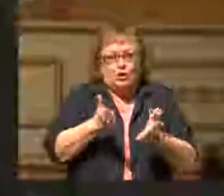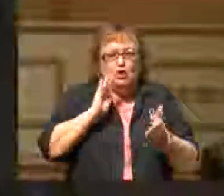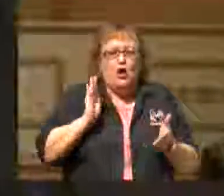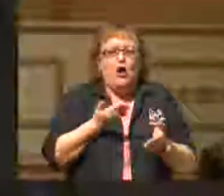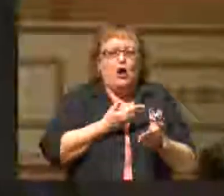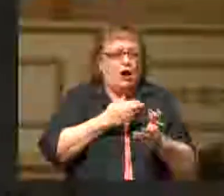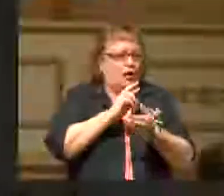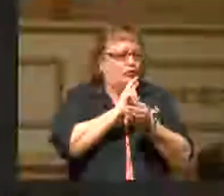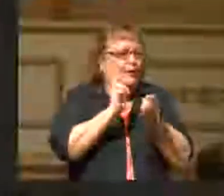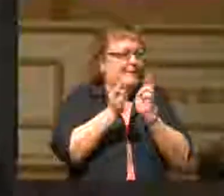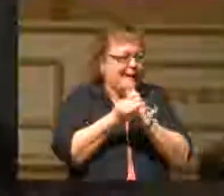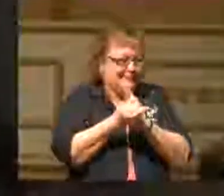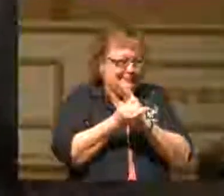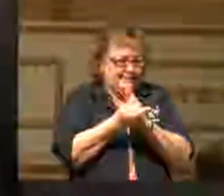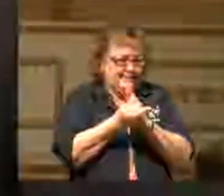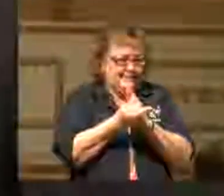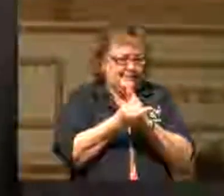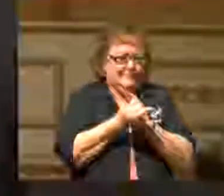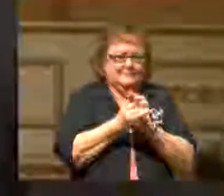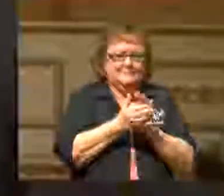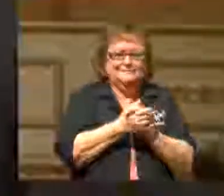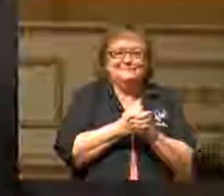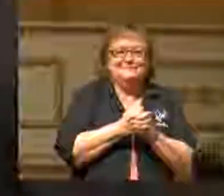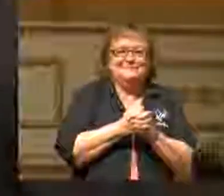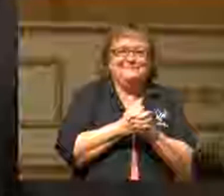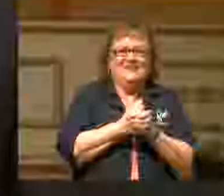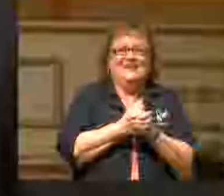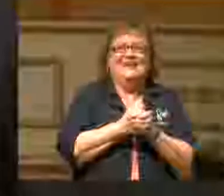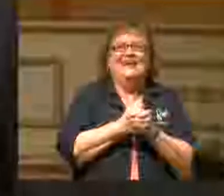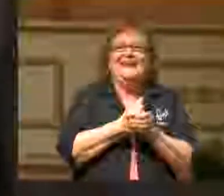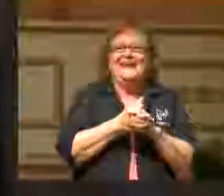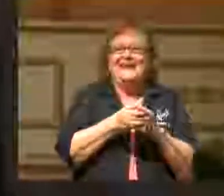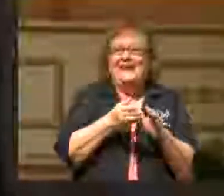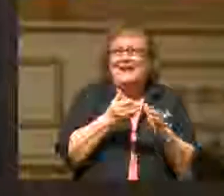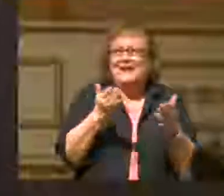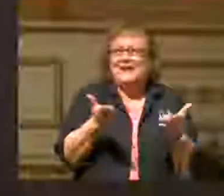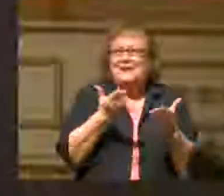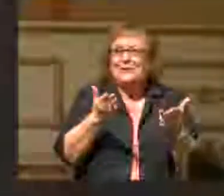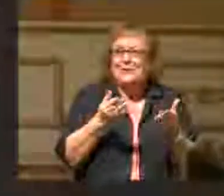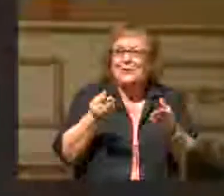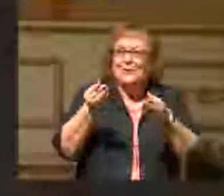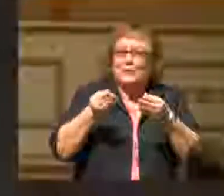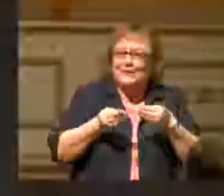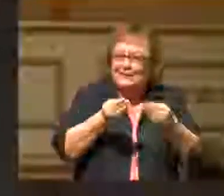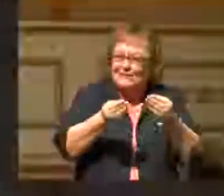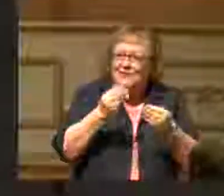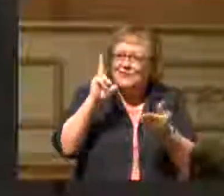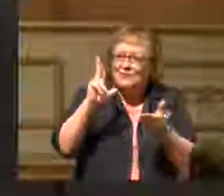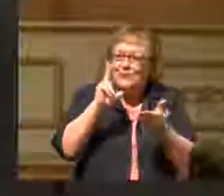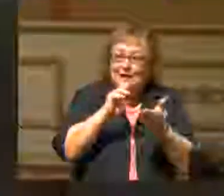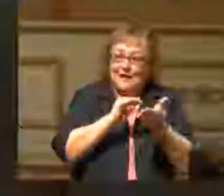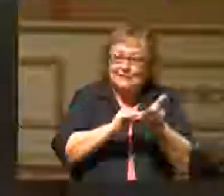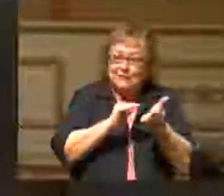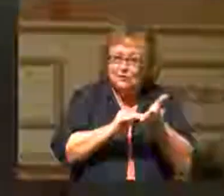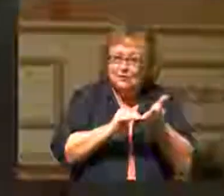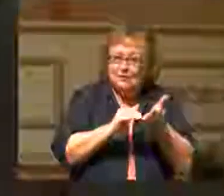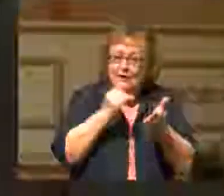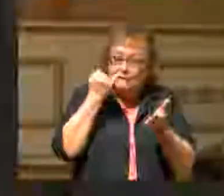And here in this passage, we're given three excuses. And if you're looking for a title